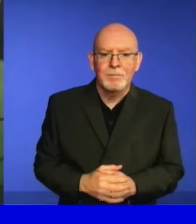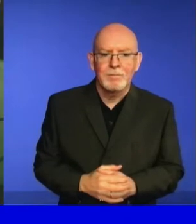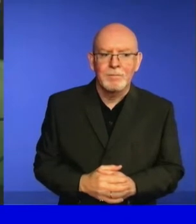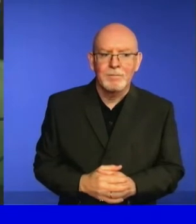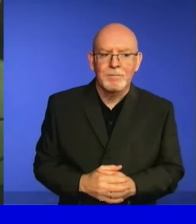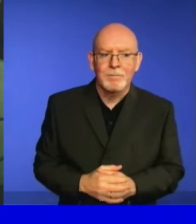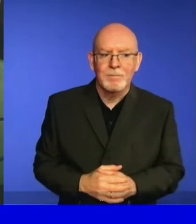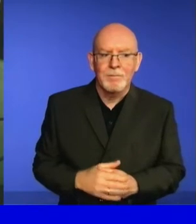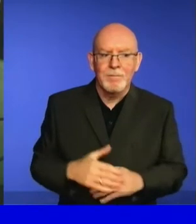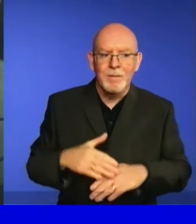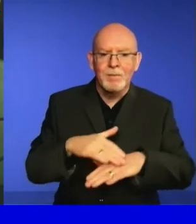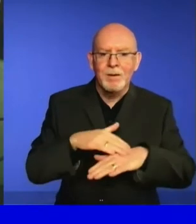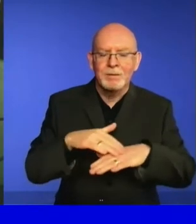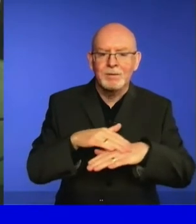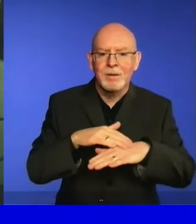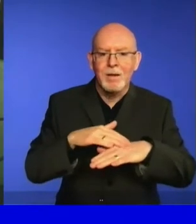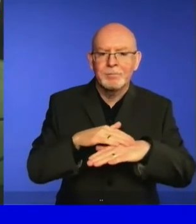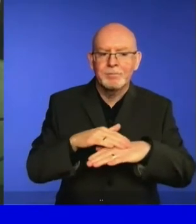Malawi,